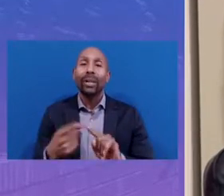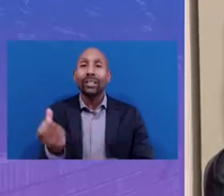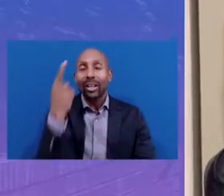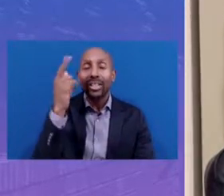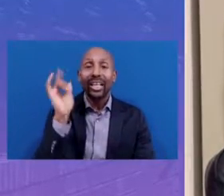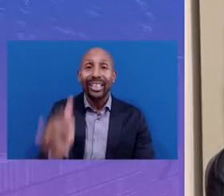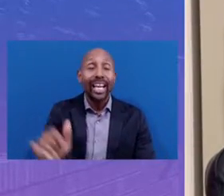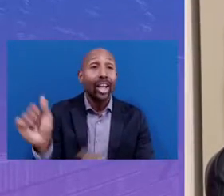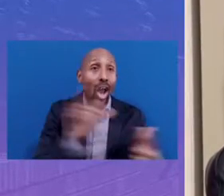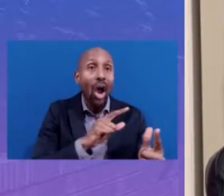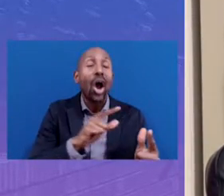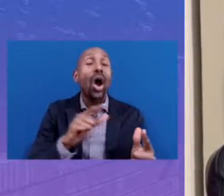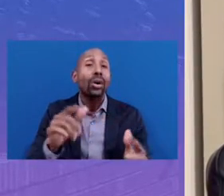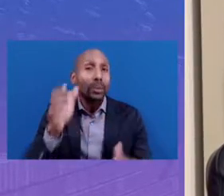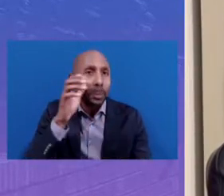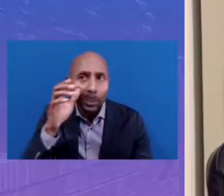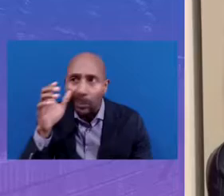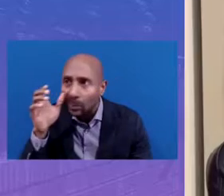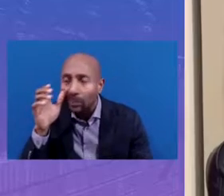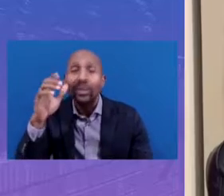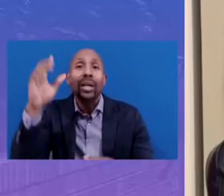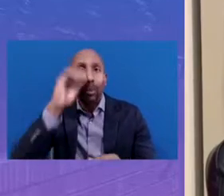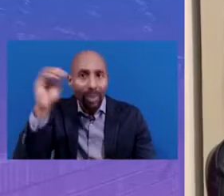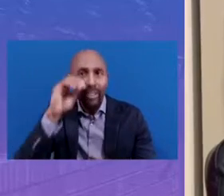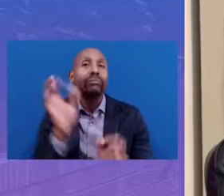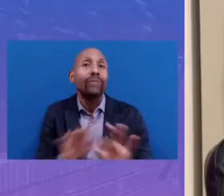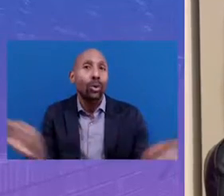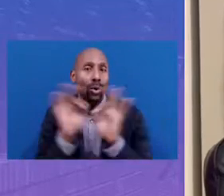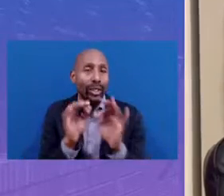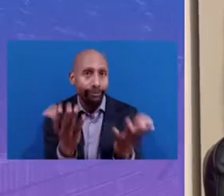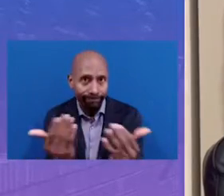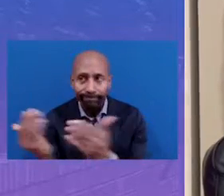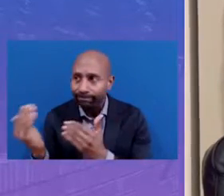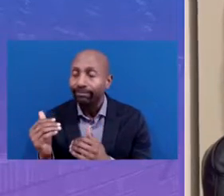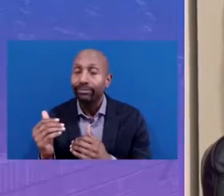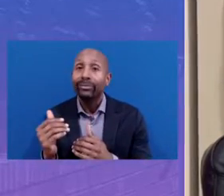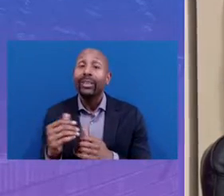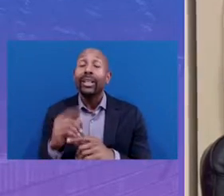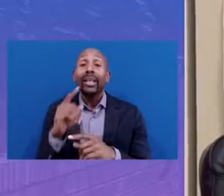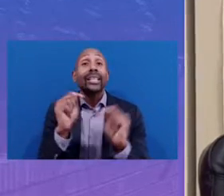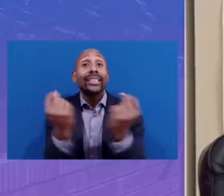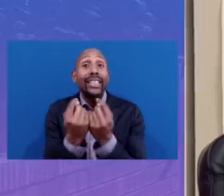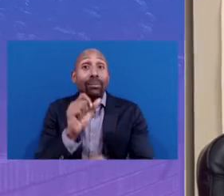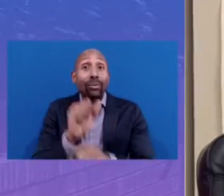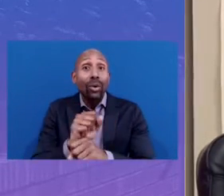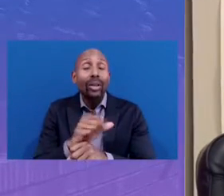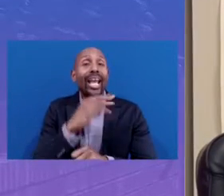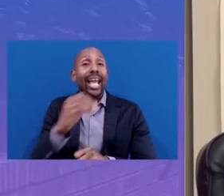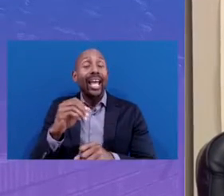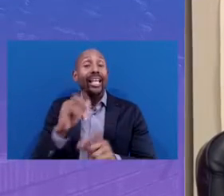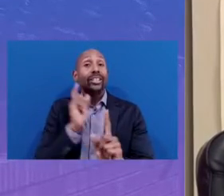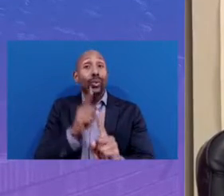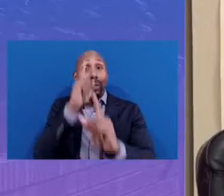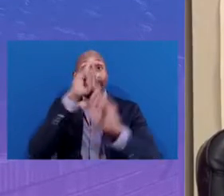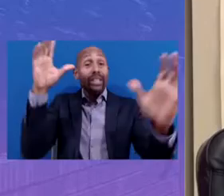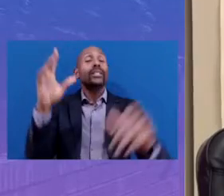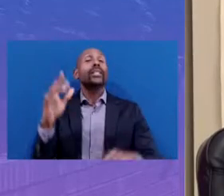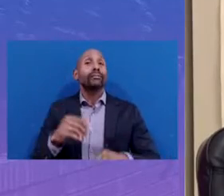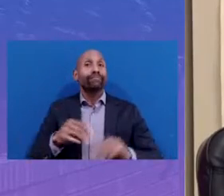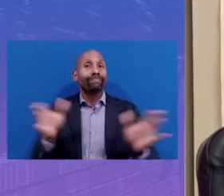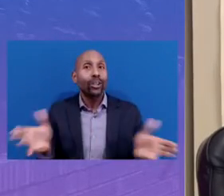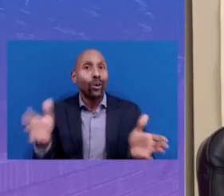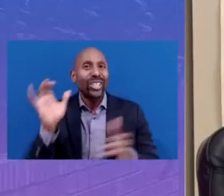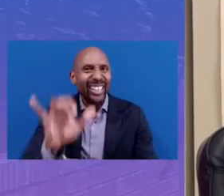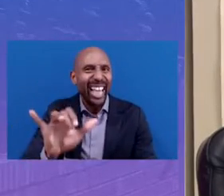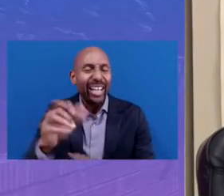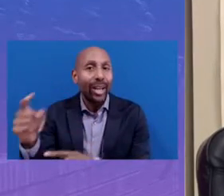voice and teamwork and pushing the vision of what the school is and the goals that we're trying to reach. I love that the